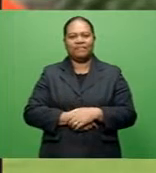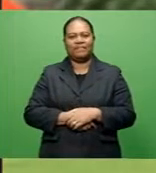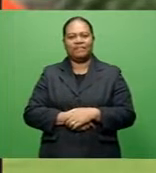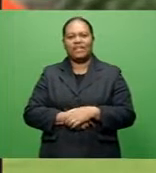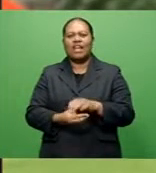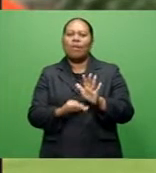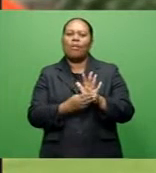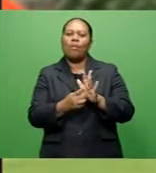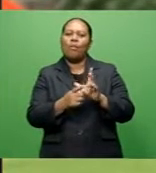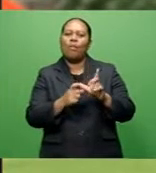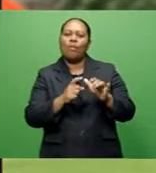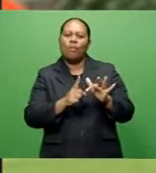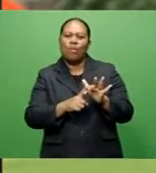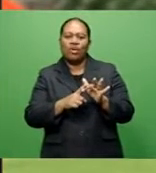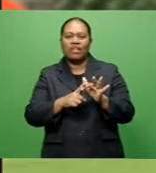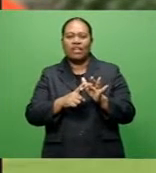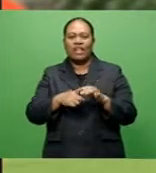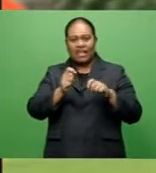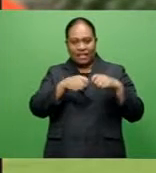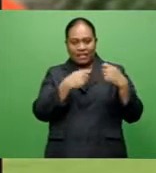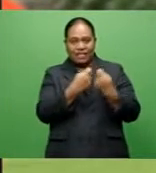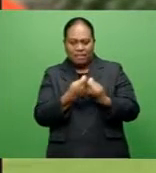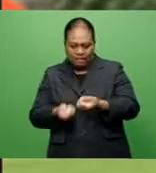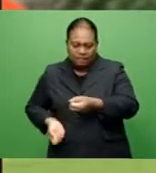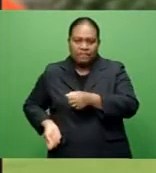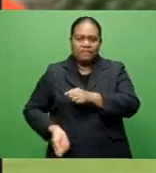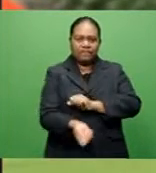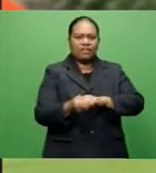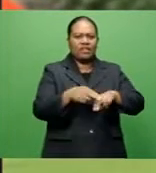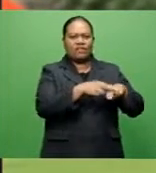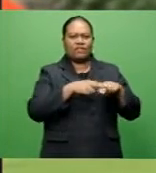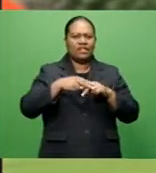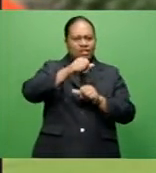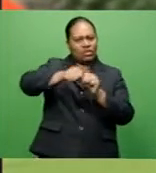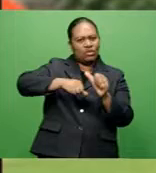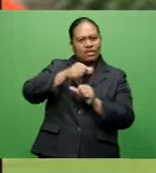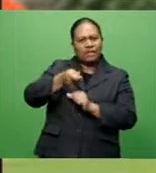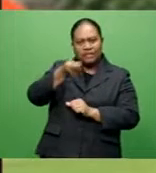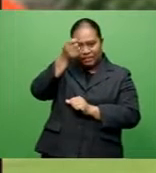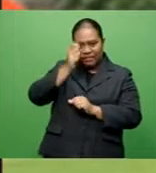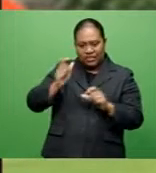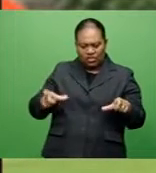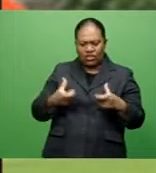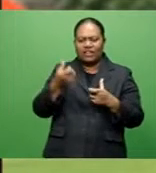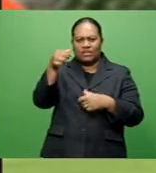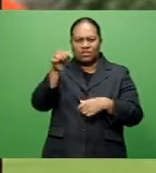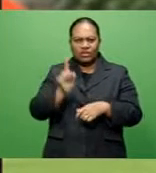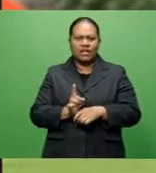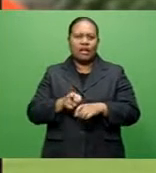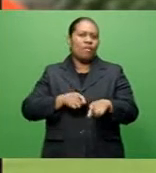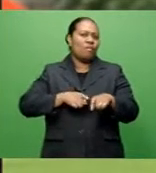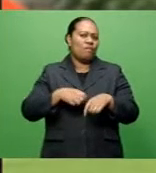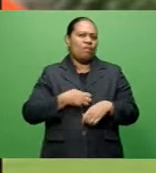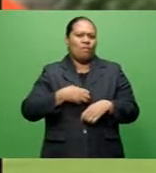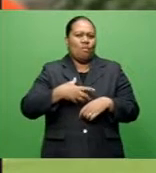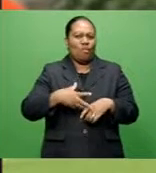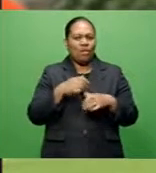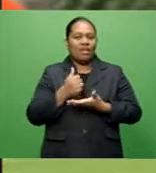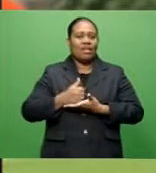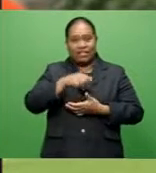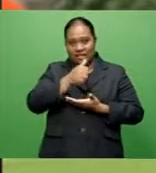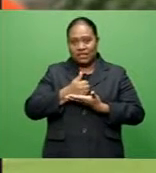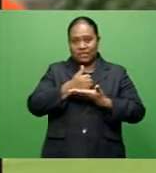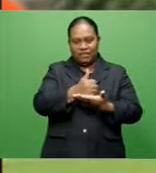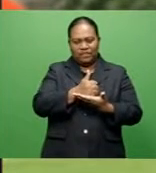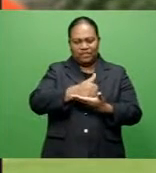Mwode team featured in the Cricket Fiji Association Cup Challenge at Albert Park today, earning a lot of respect from fans and everyone